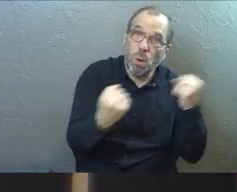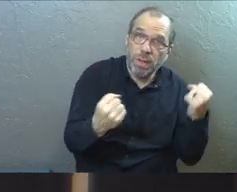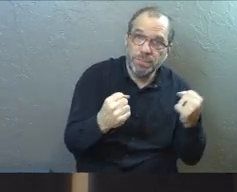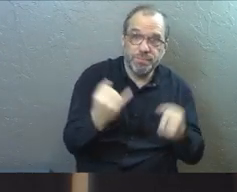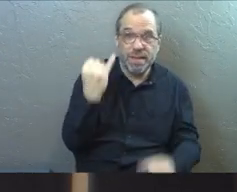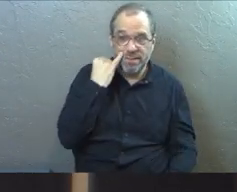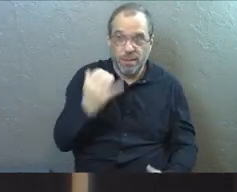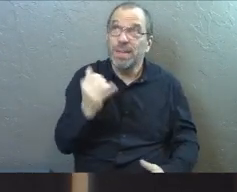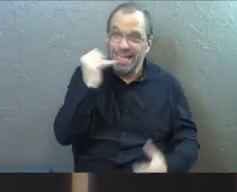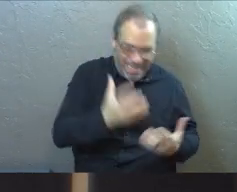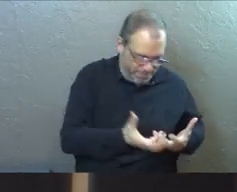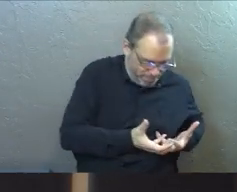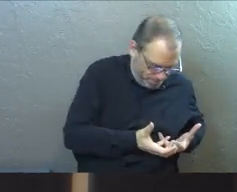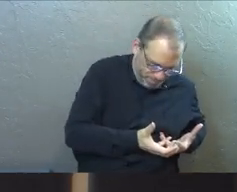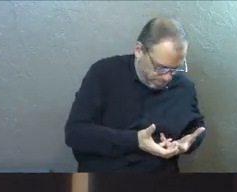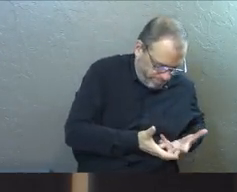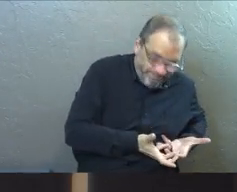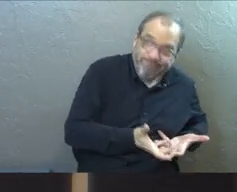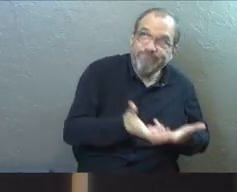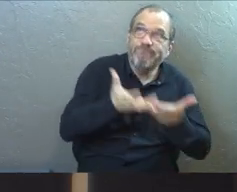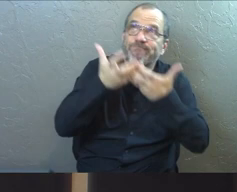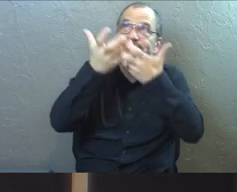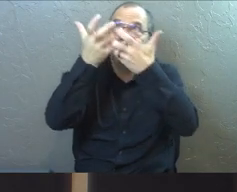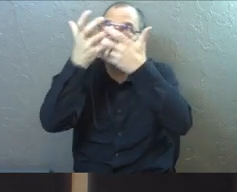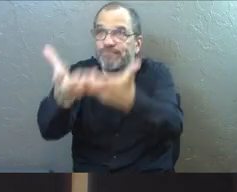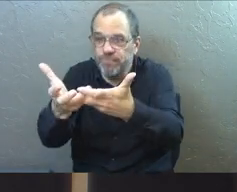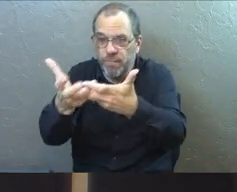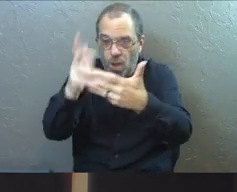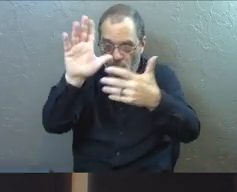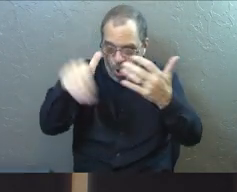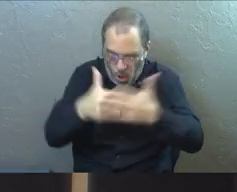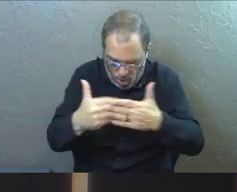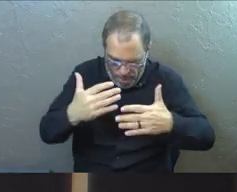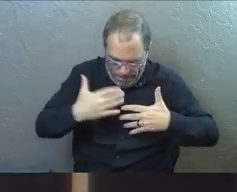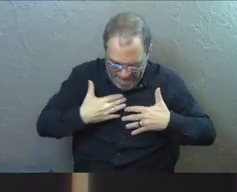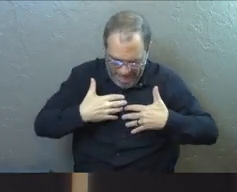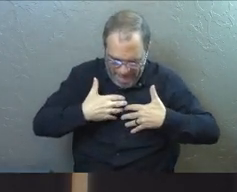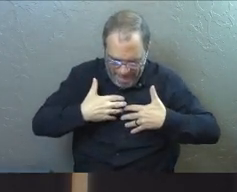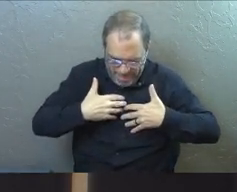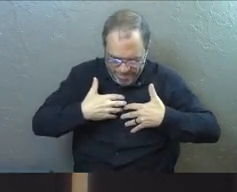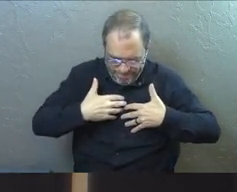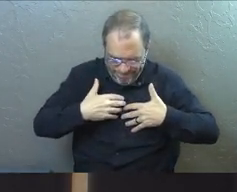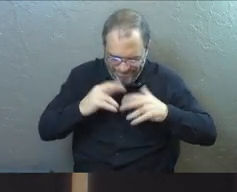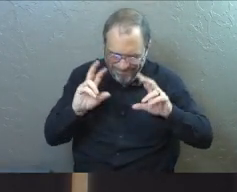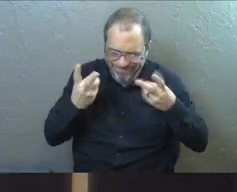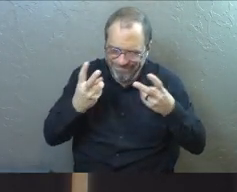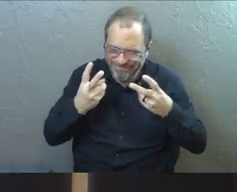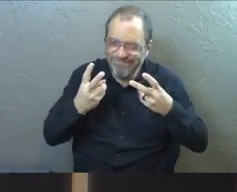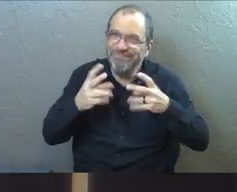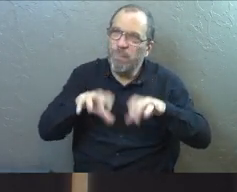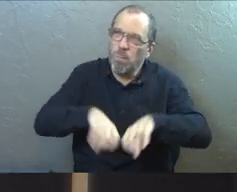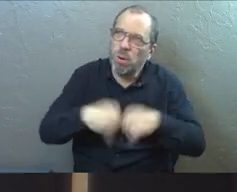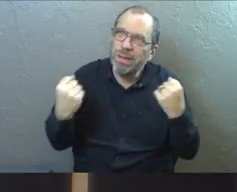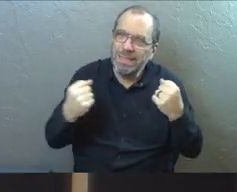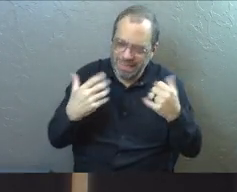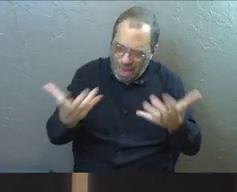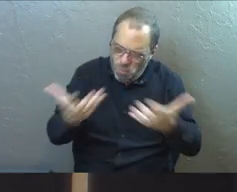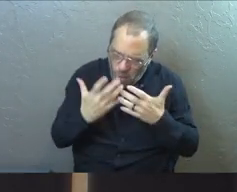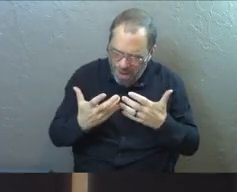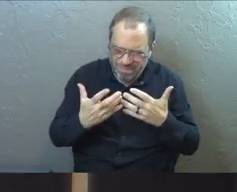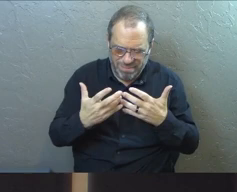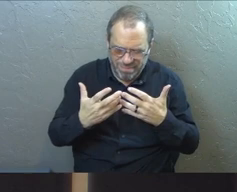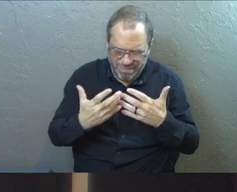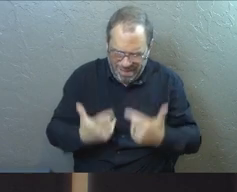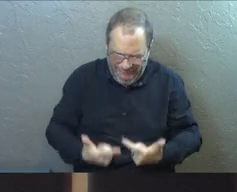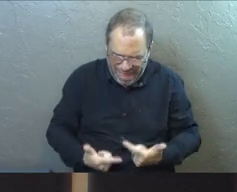Is if I go, okay, God, here it all is. Here is all my brokenness. I want that life. I